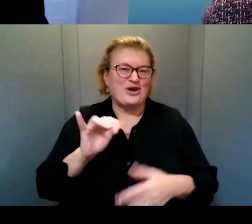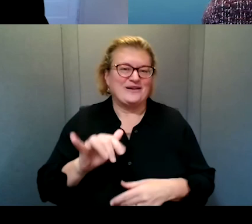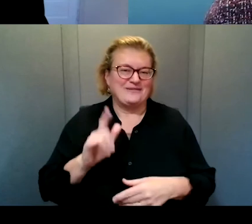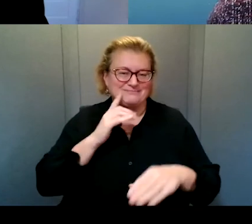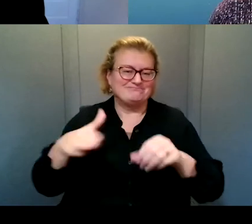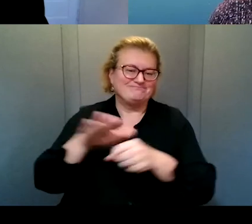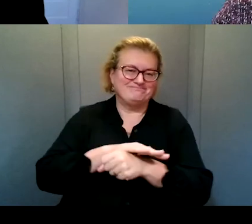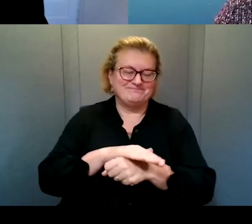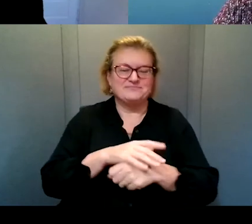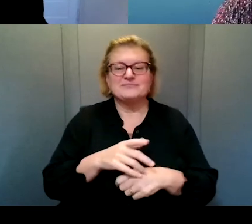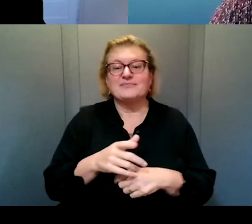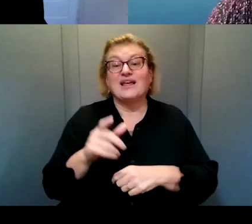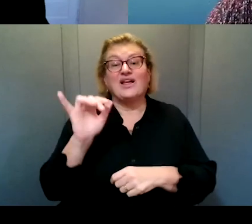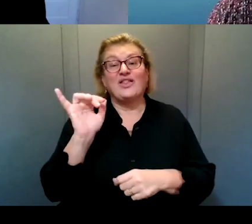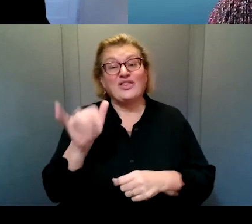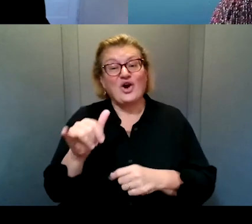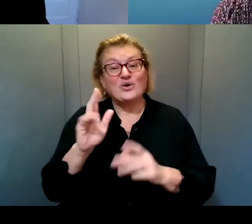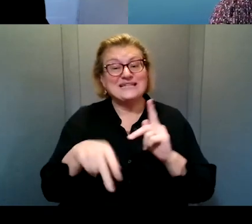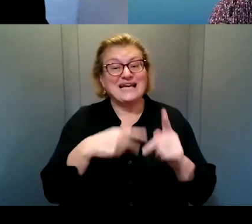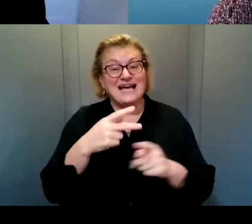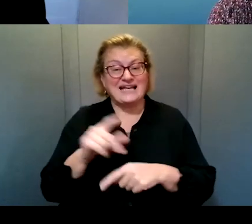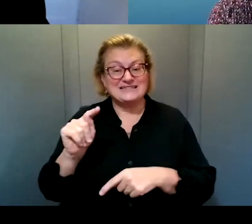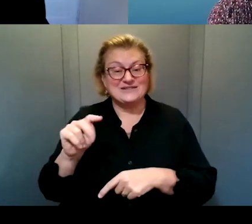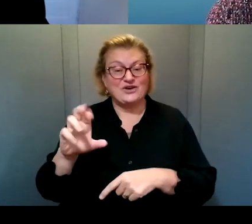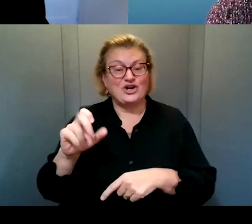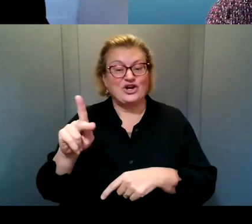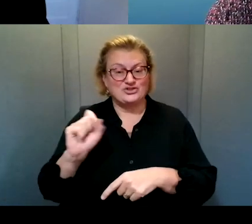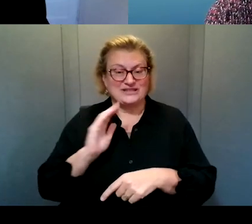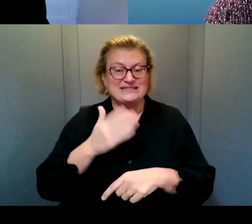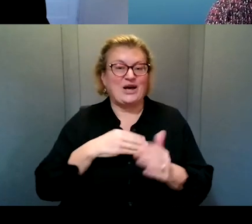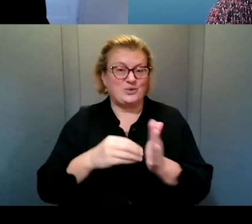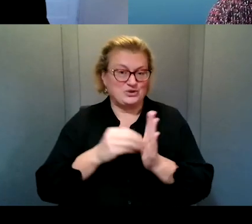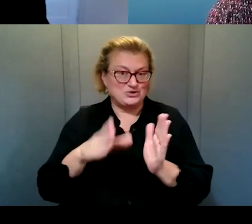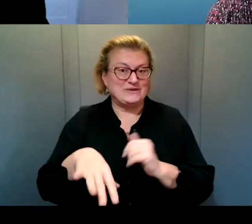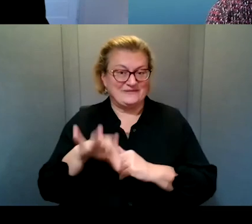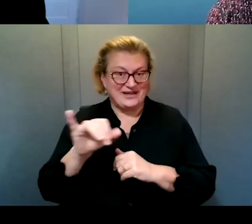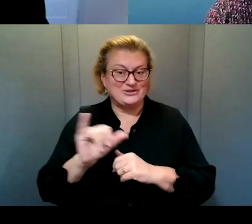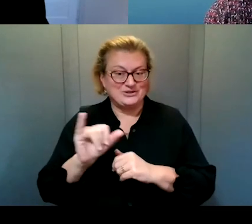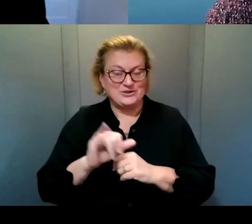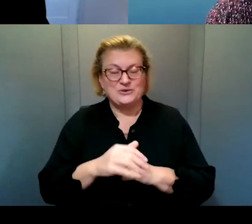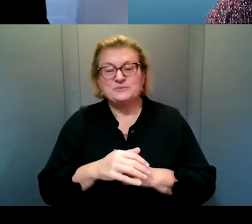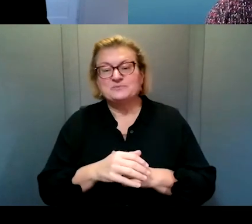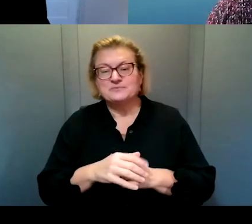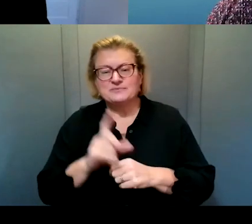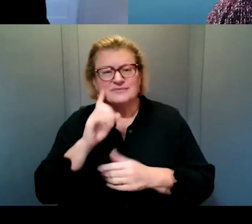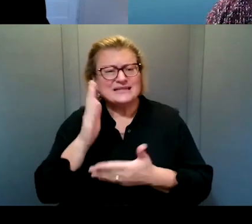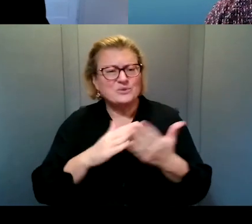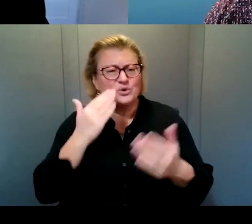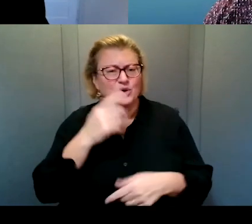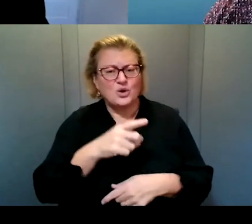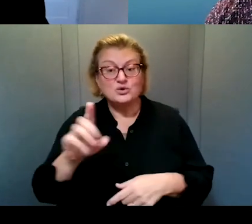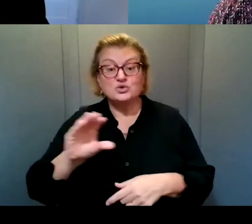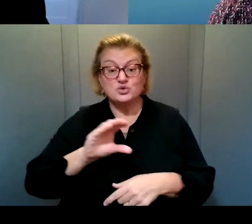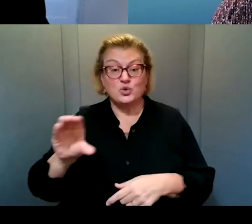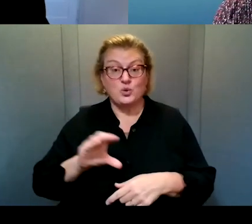our students have found those types of, uh, tricks as well. So it's also very careful. I actually believe maybe someone in the audience knows that zoom has a